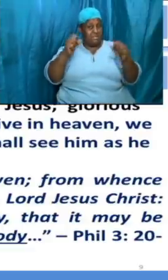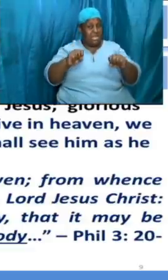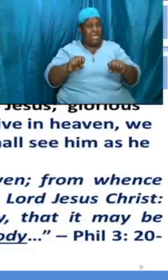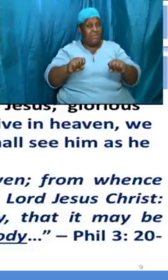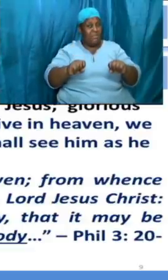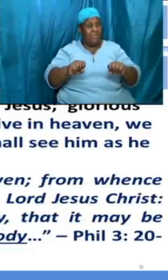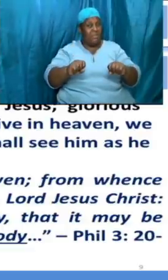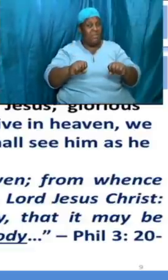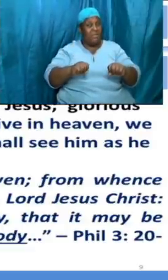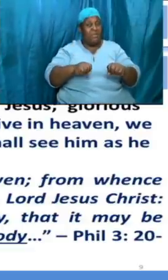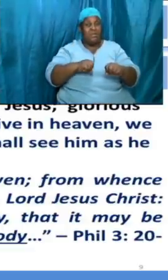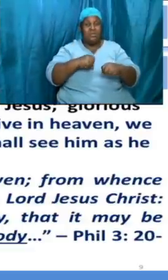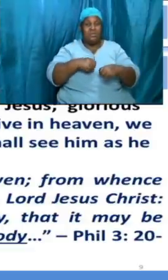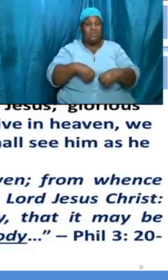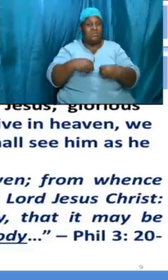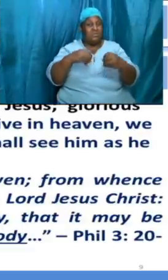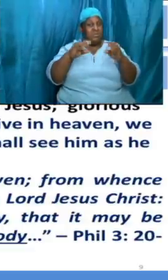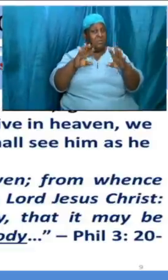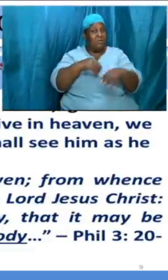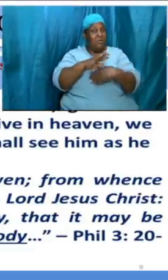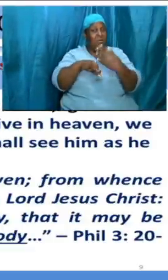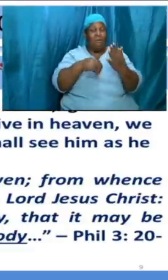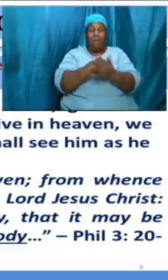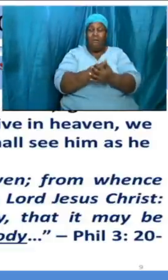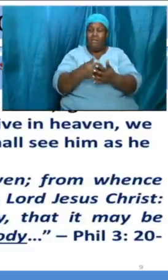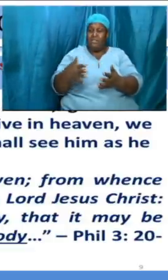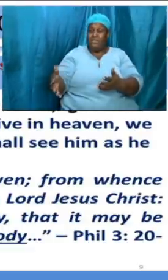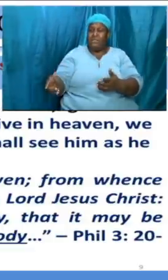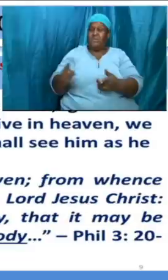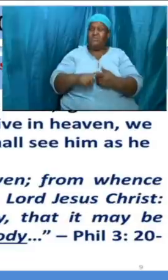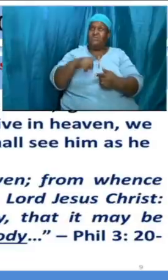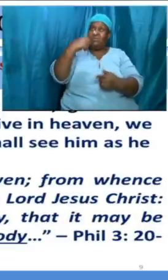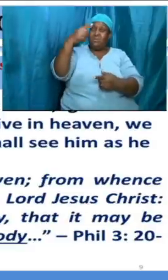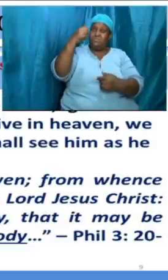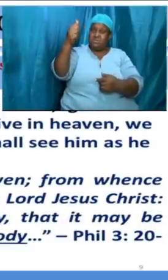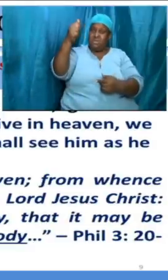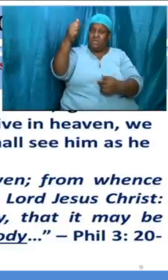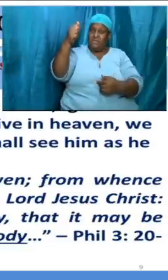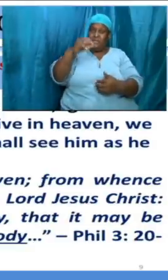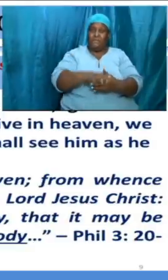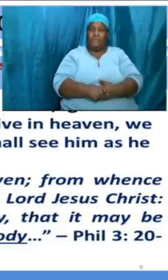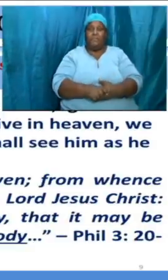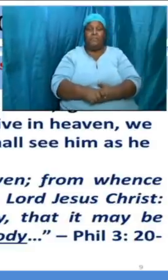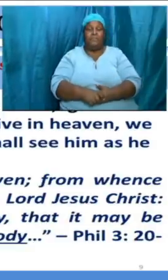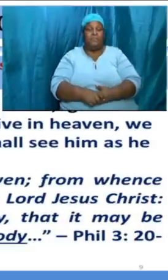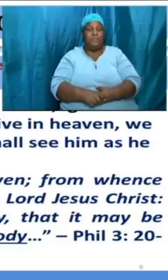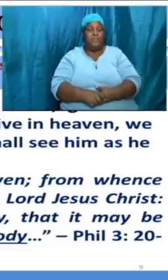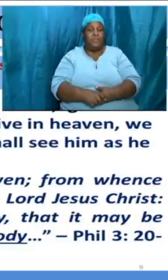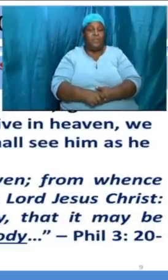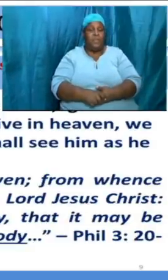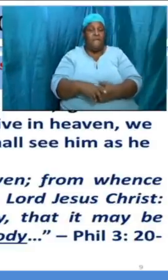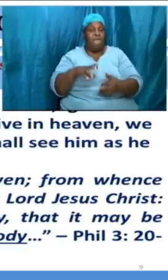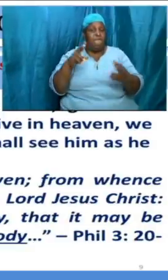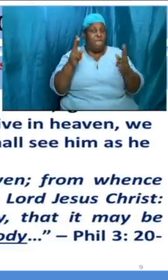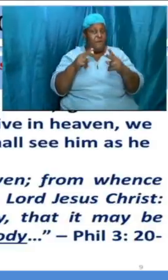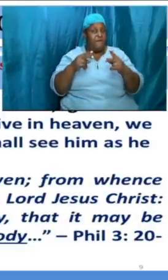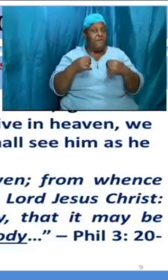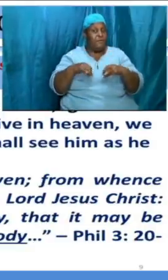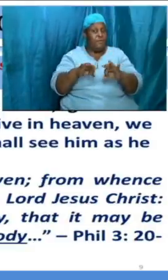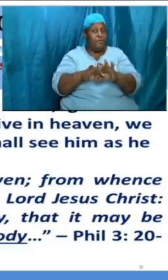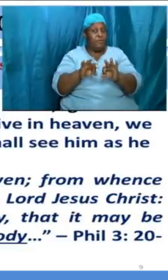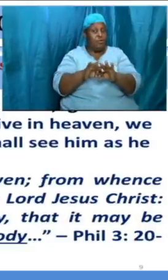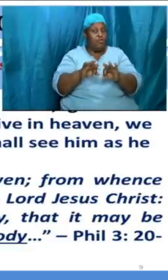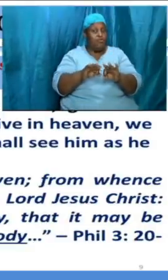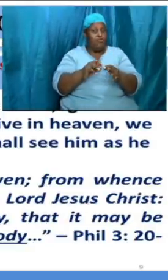subdue all things unto himself so verse 20 and 21 is very important read them to